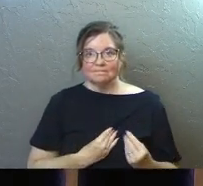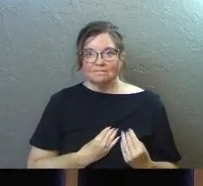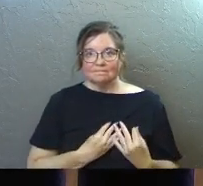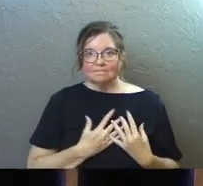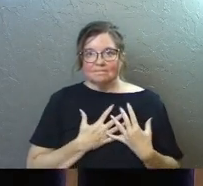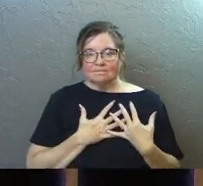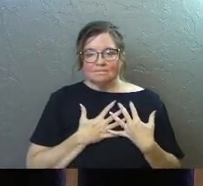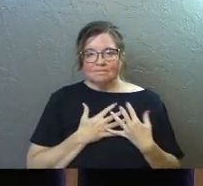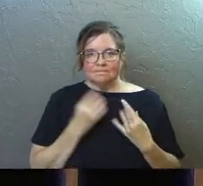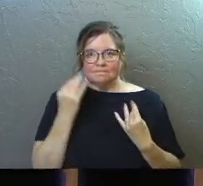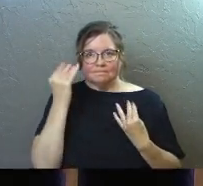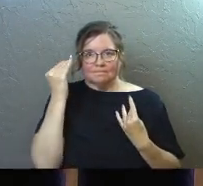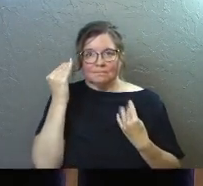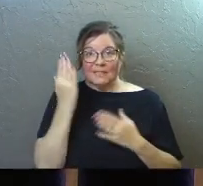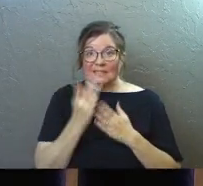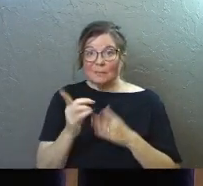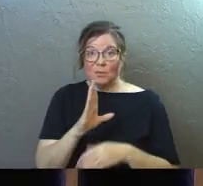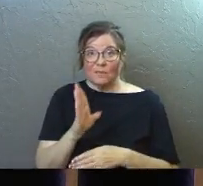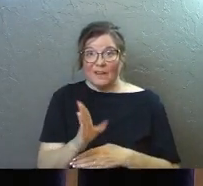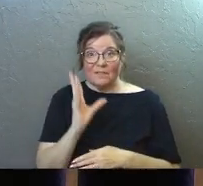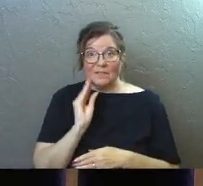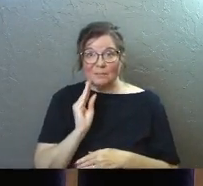Because some of you have never heard God speak.